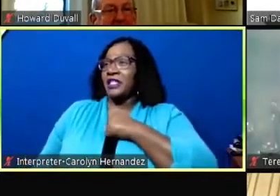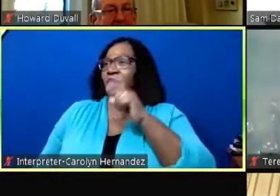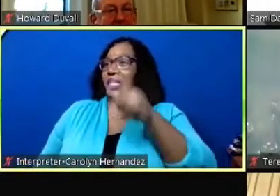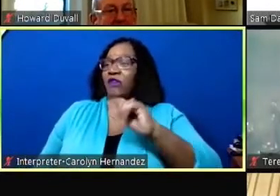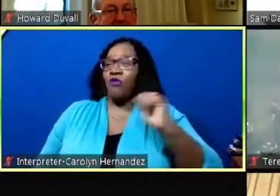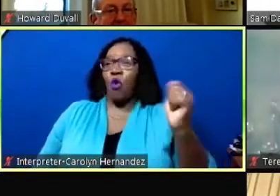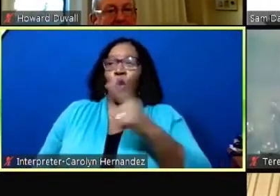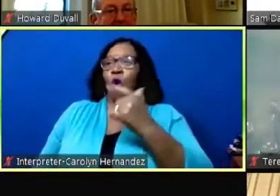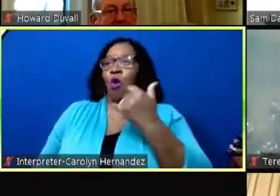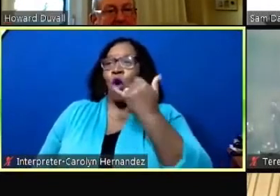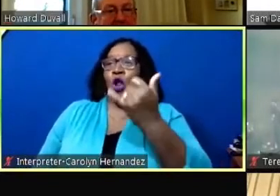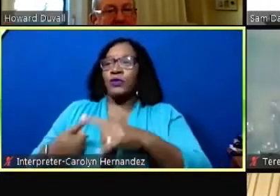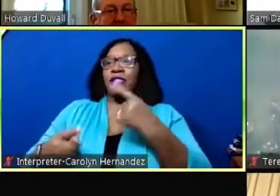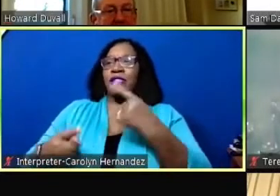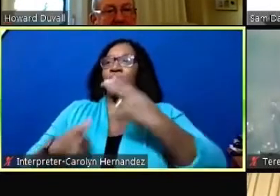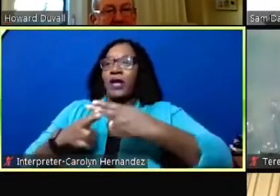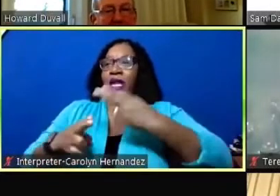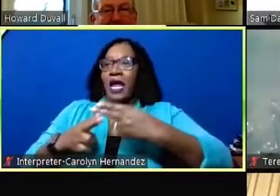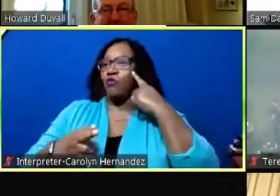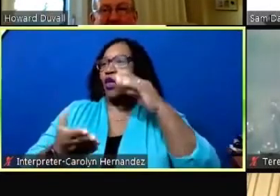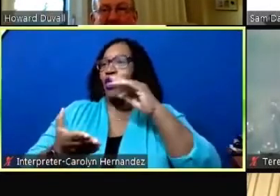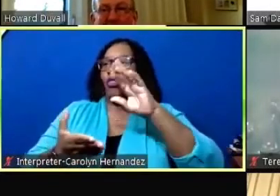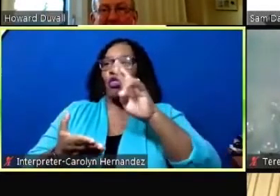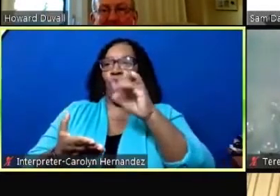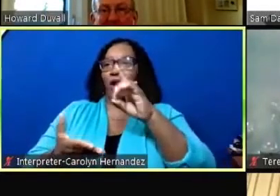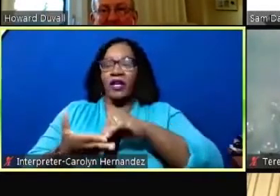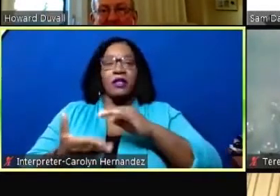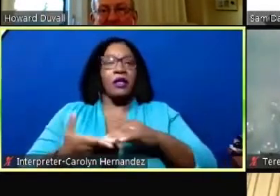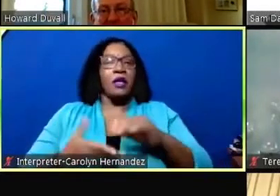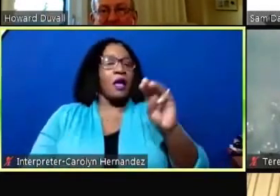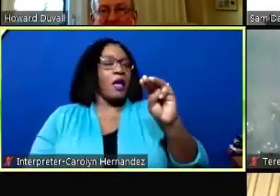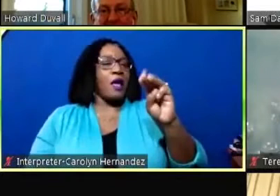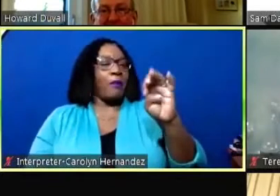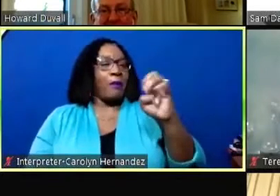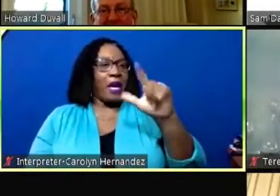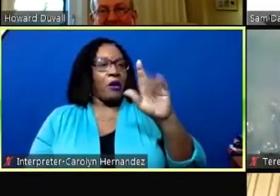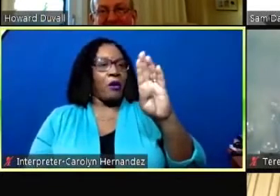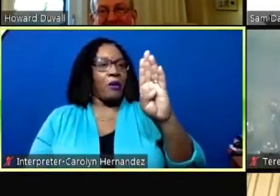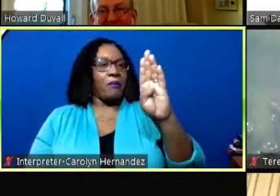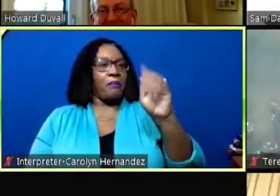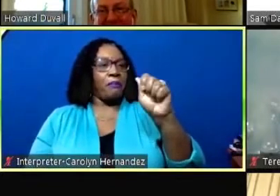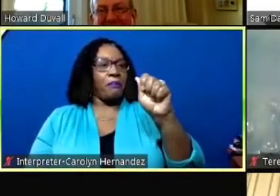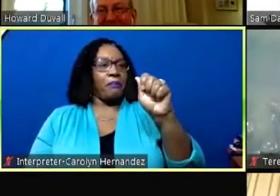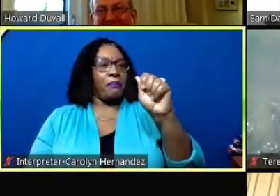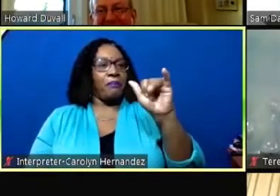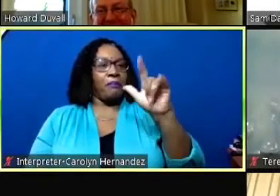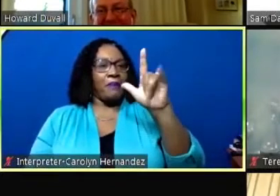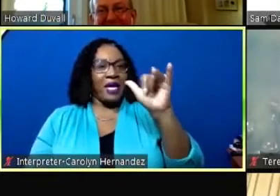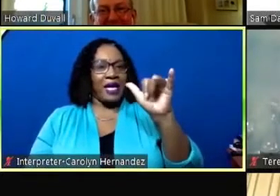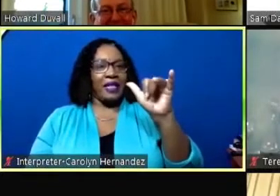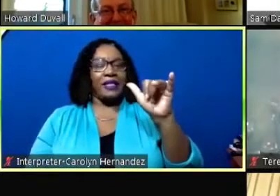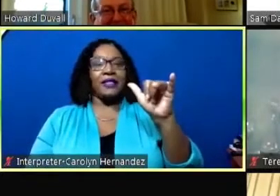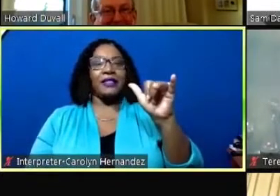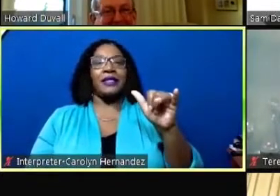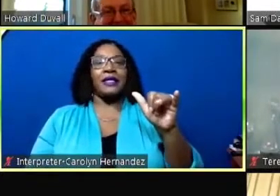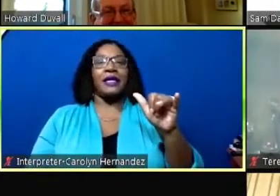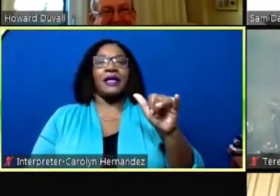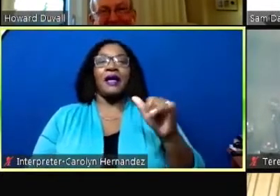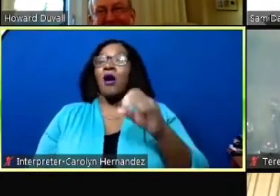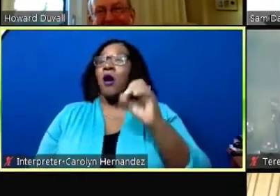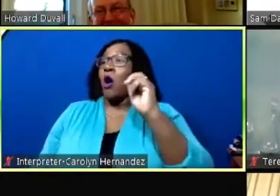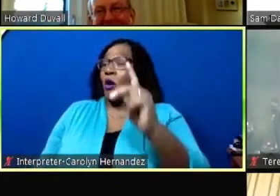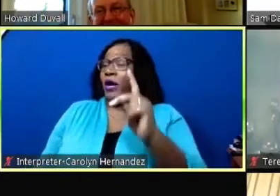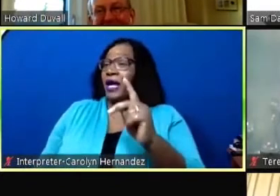callers to state their name for the record michael bailey oh michael bailey michael bailey well